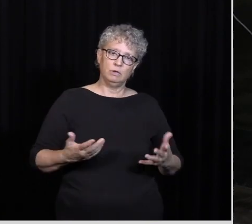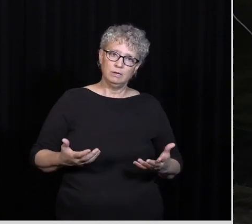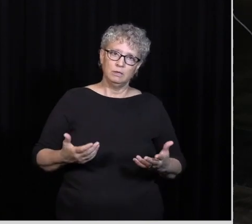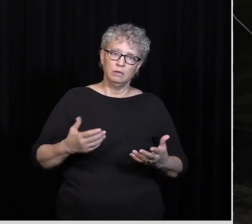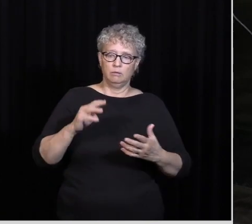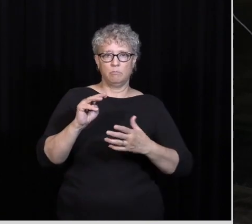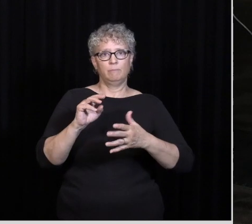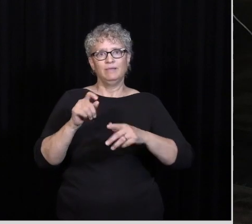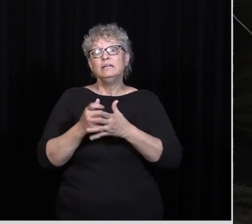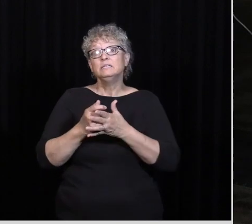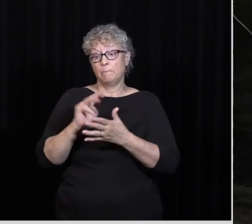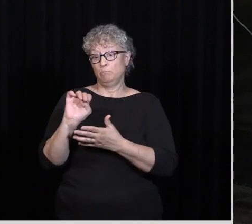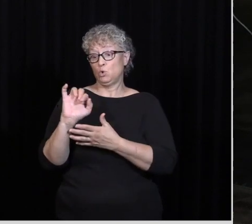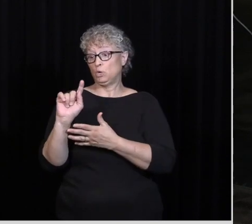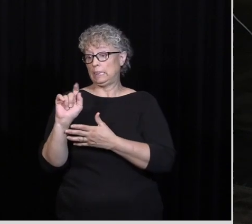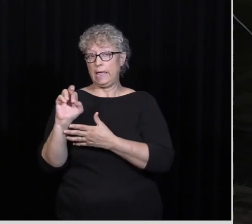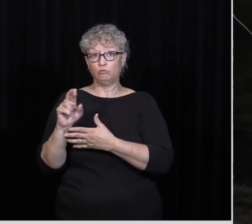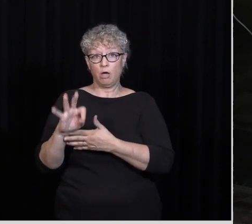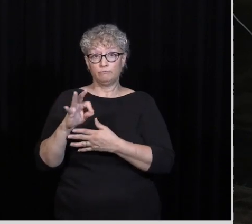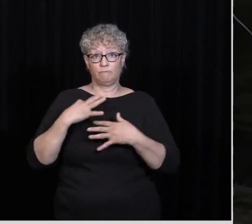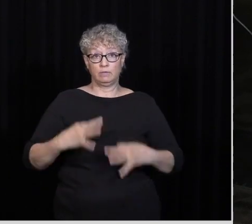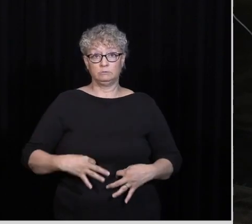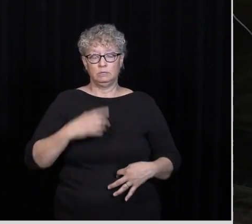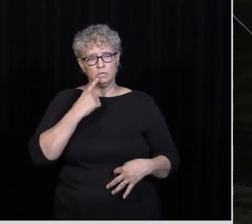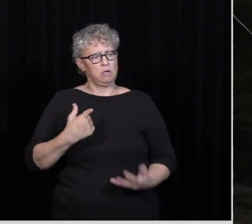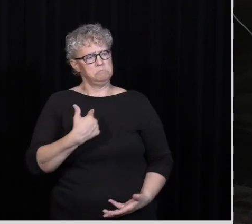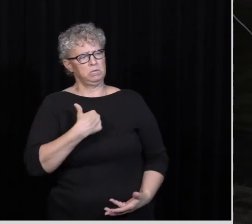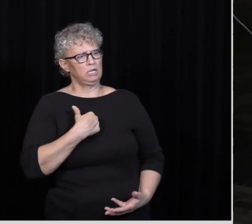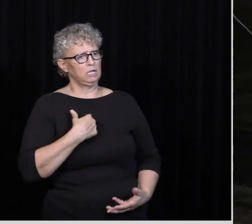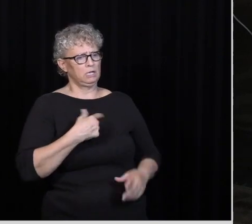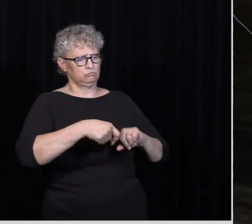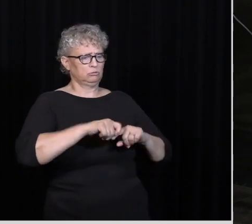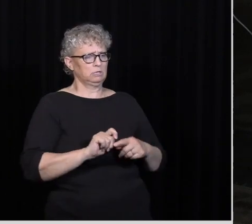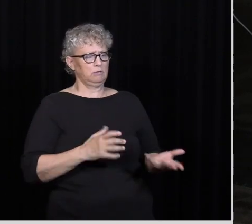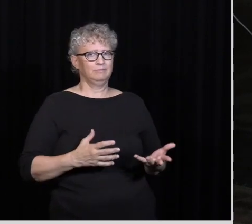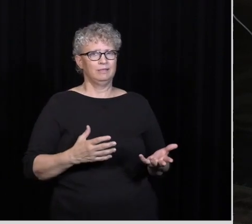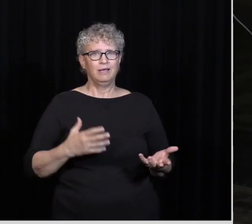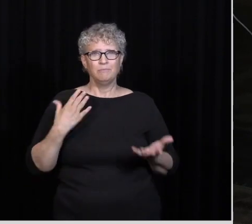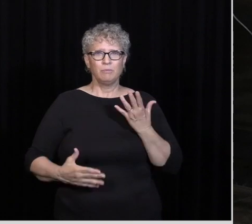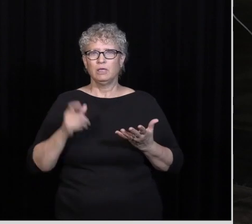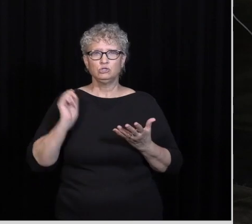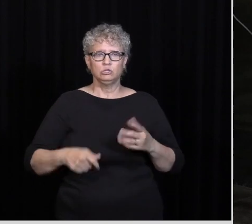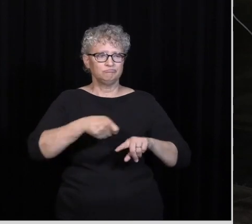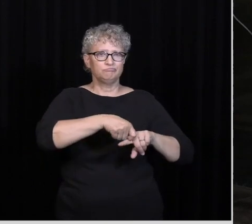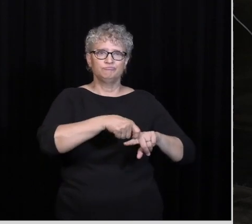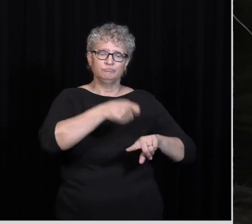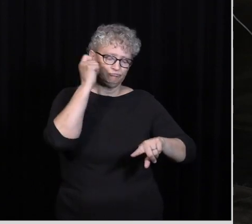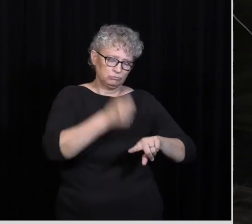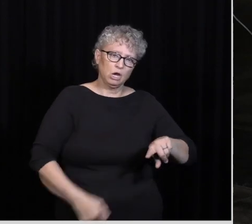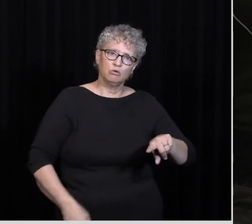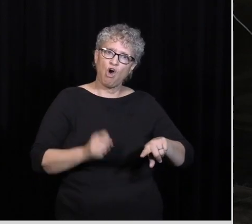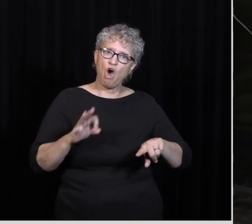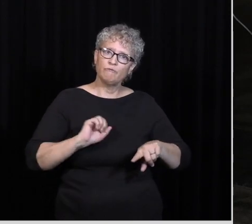mutilators of the flesh He's like There's some guys out there That say they've been circumcised He's like They might as well Just cut the whole thing off It's really